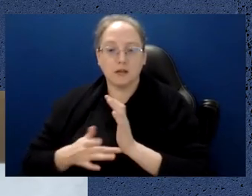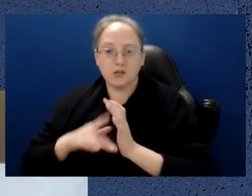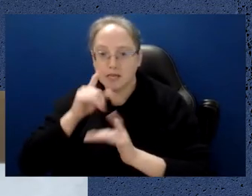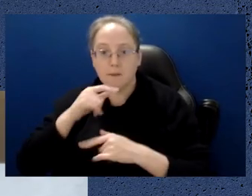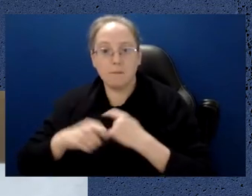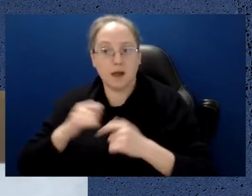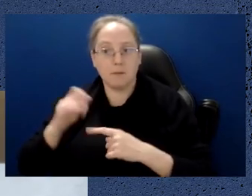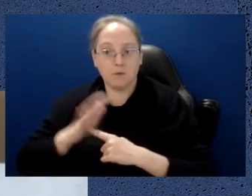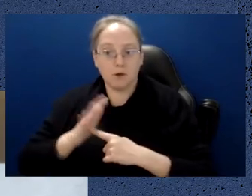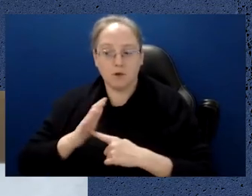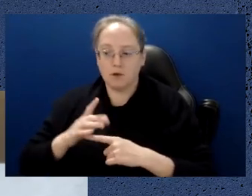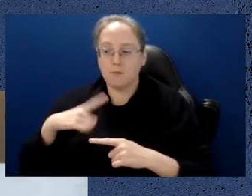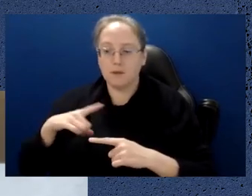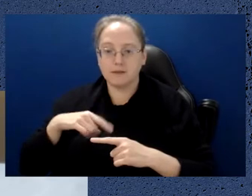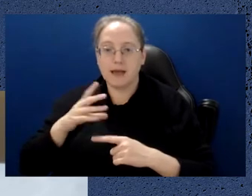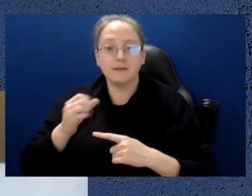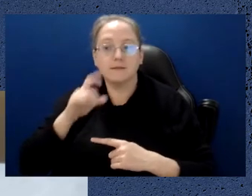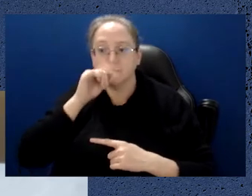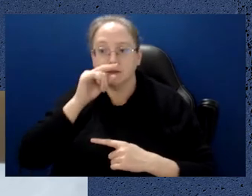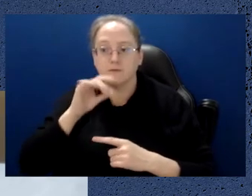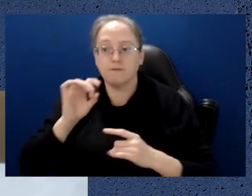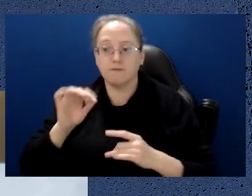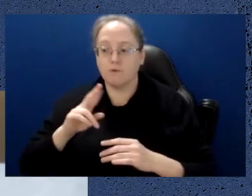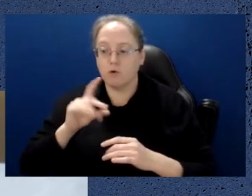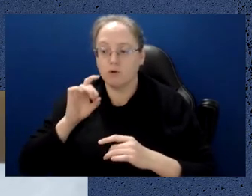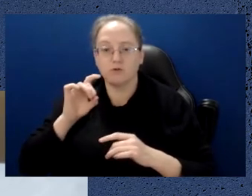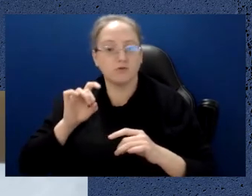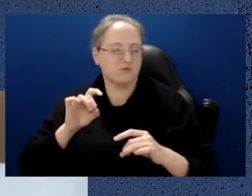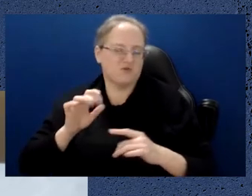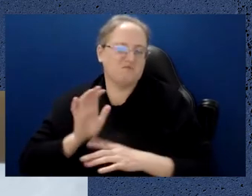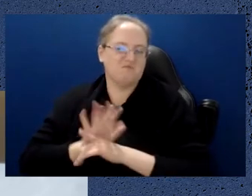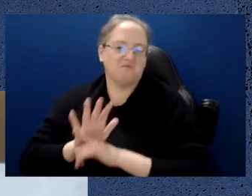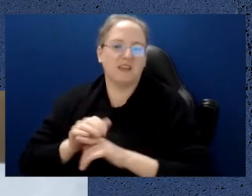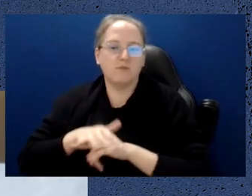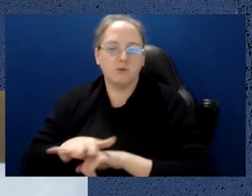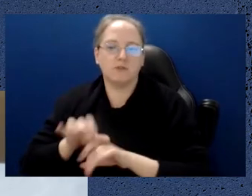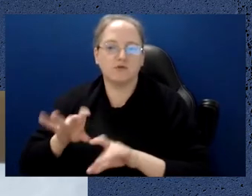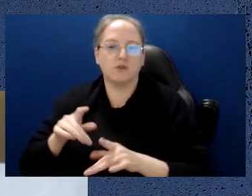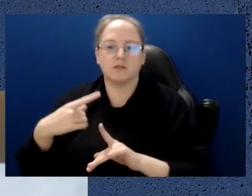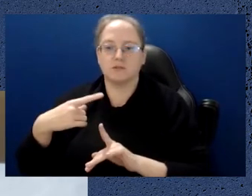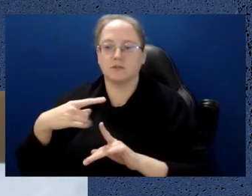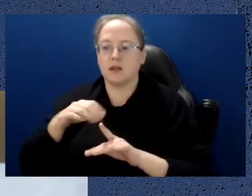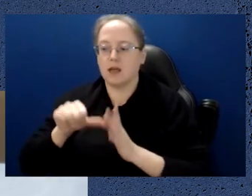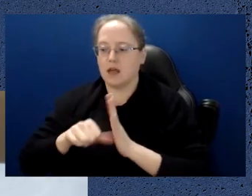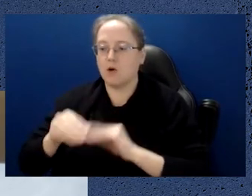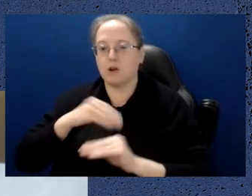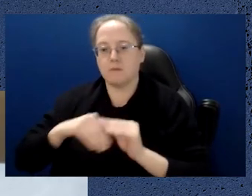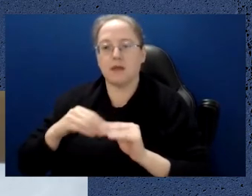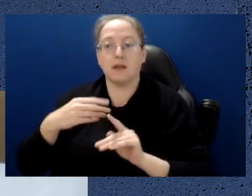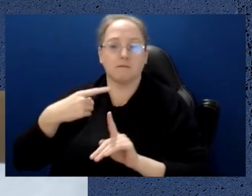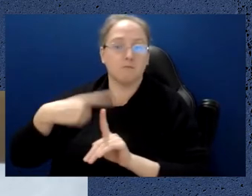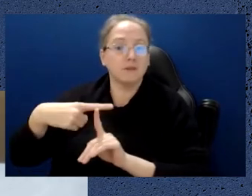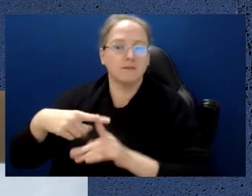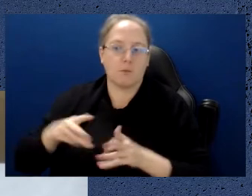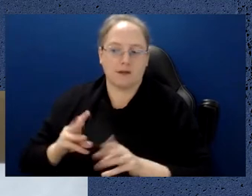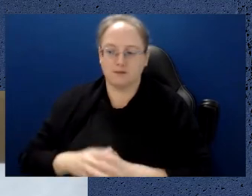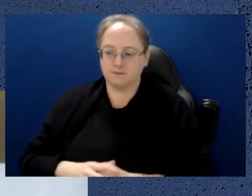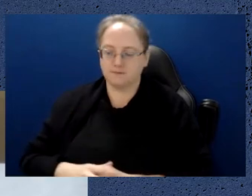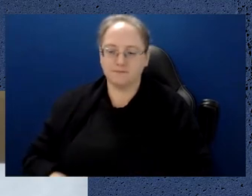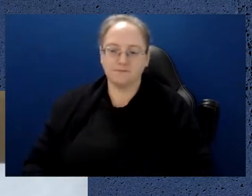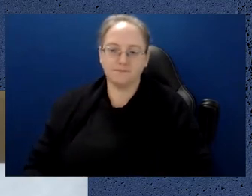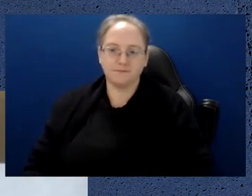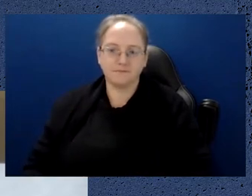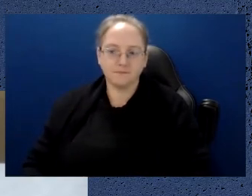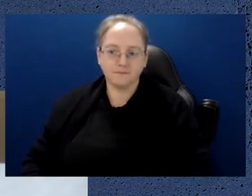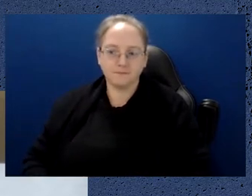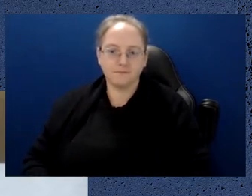may that they take the second box in the needs to become a critical technology because they have the potential for